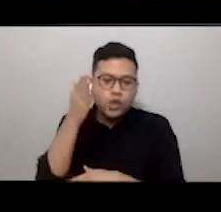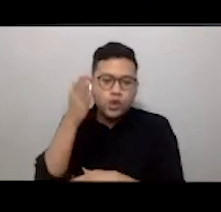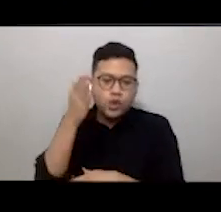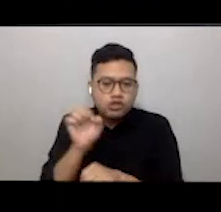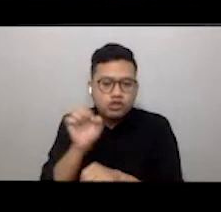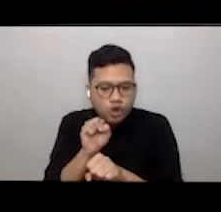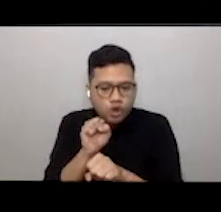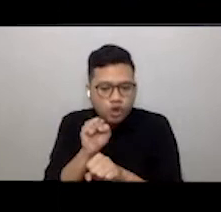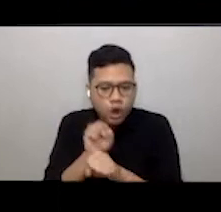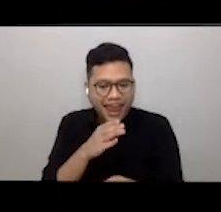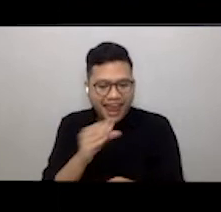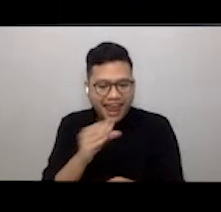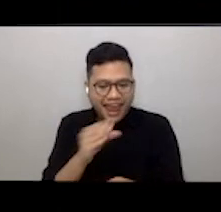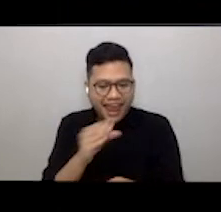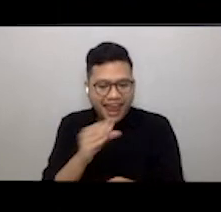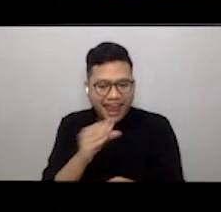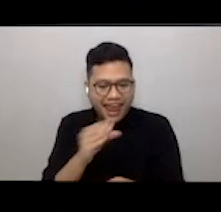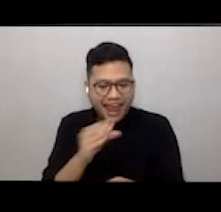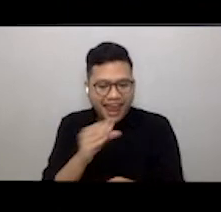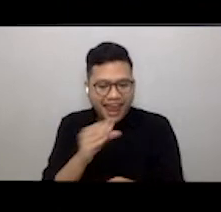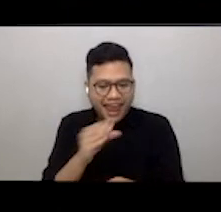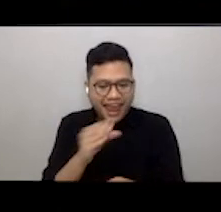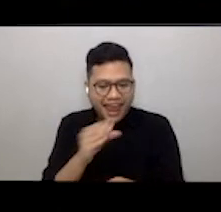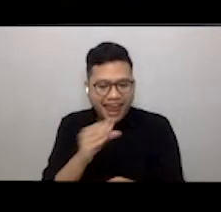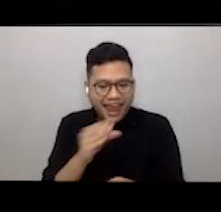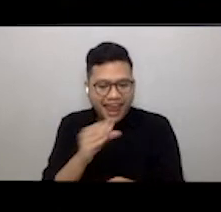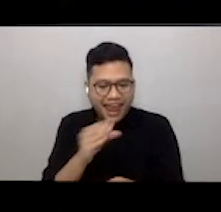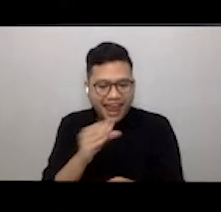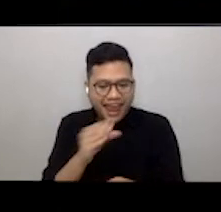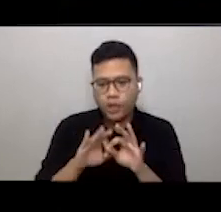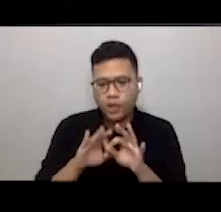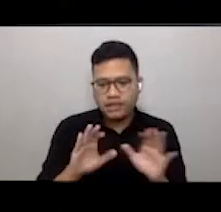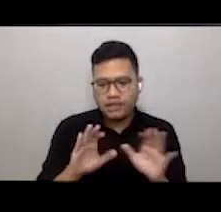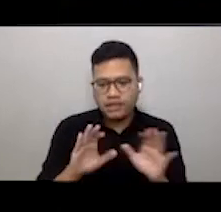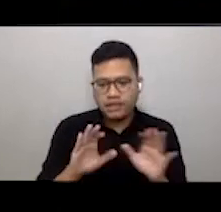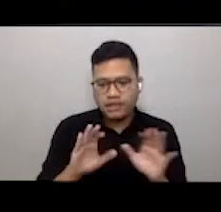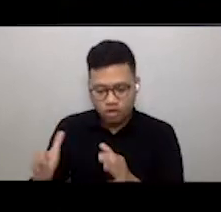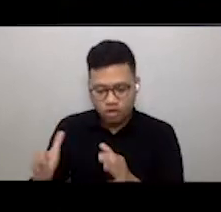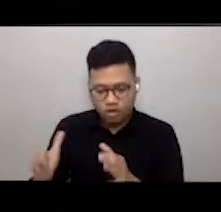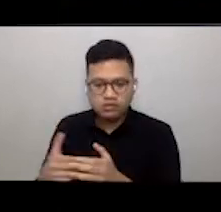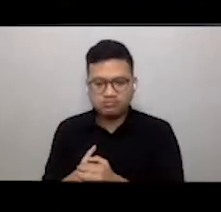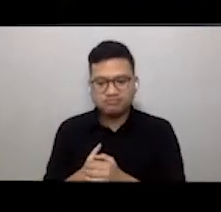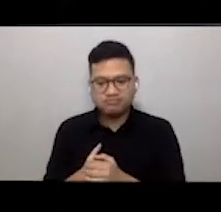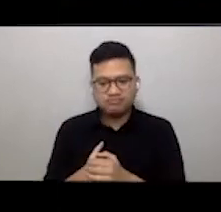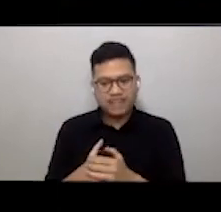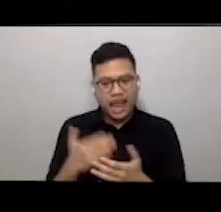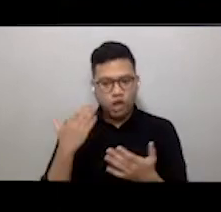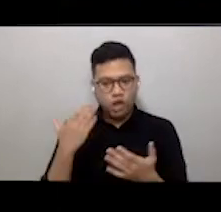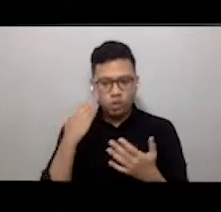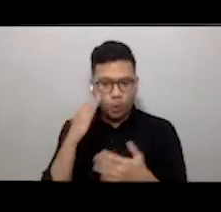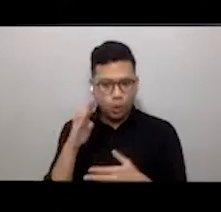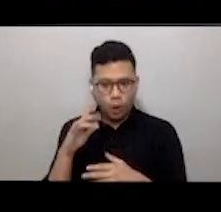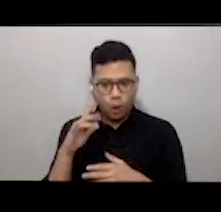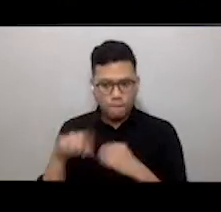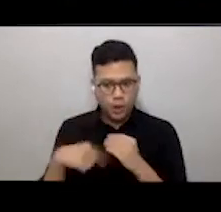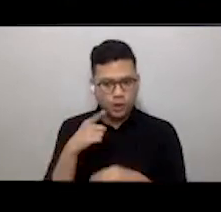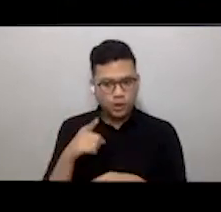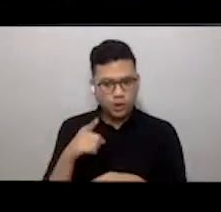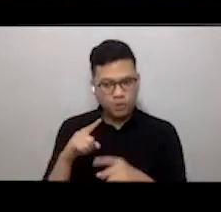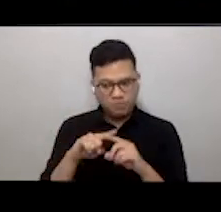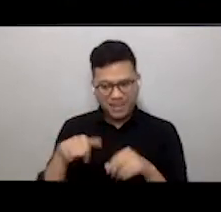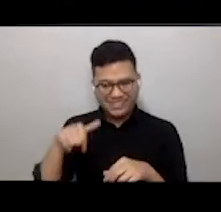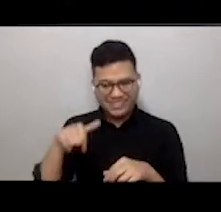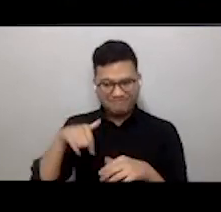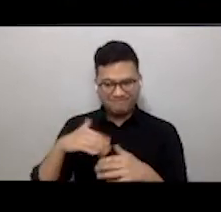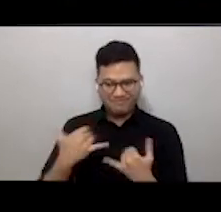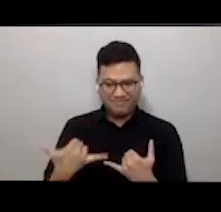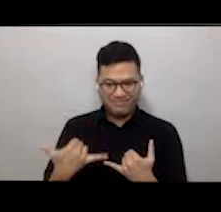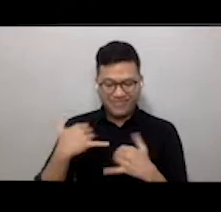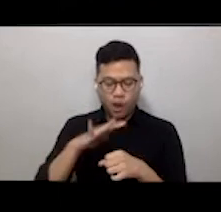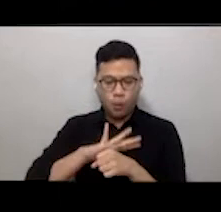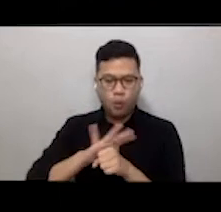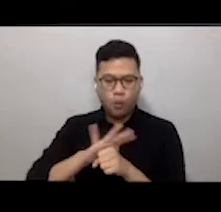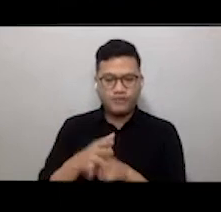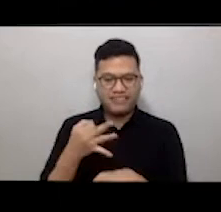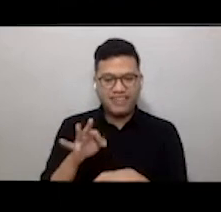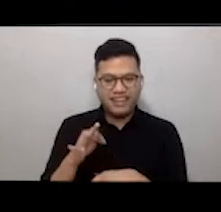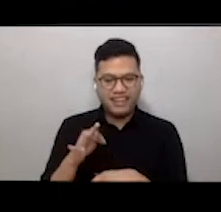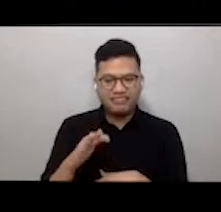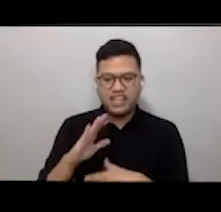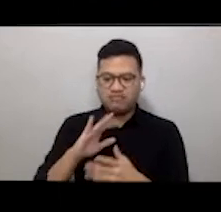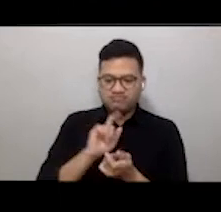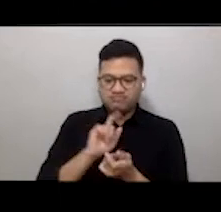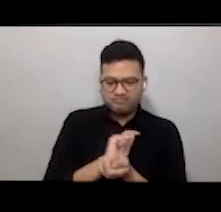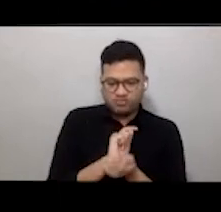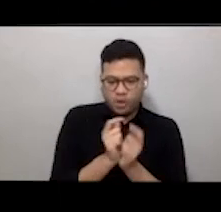feel, but having lived through COVID, it really feels like things that we thought, transformations that we thought were going to take